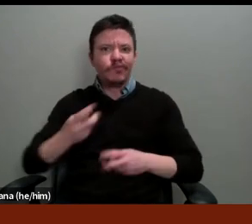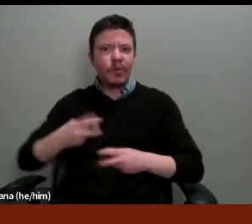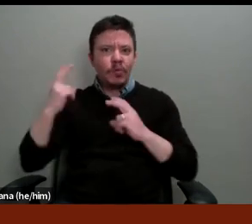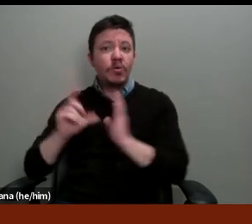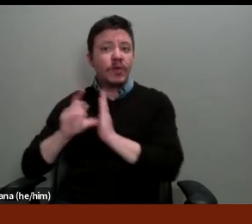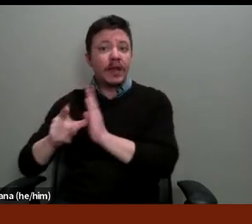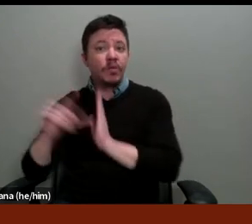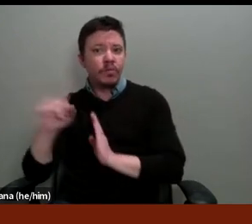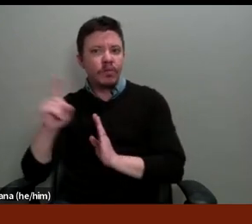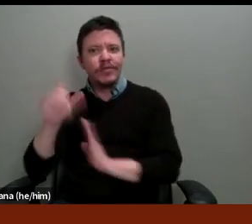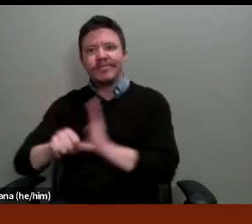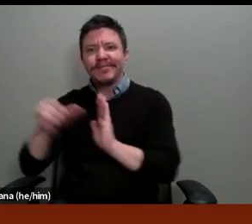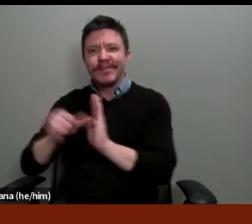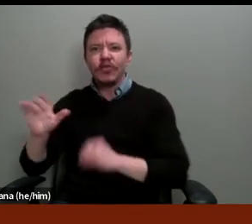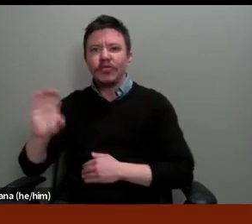later on.